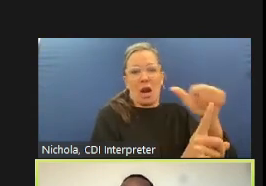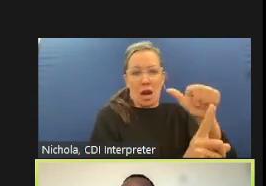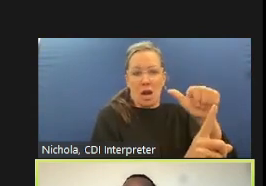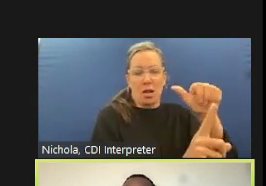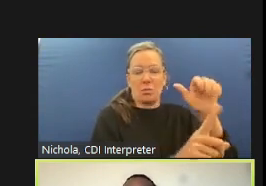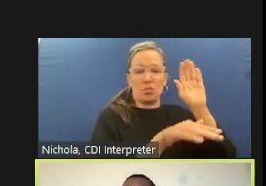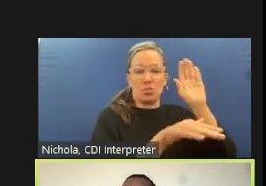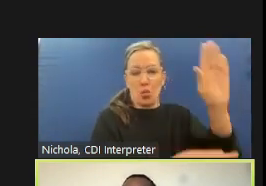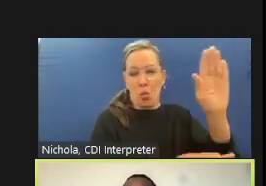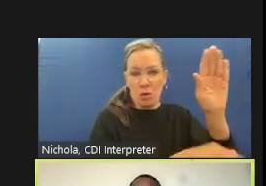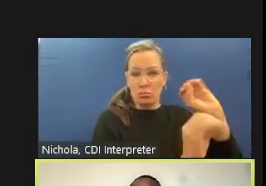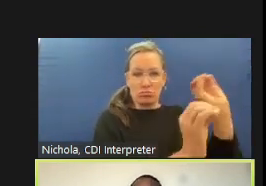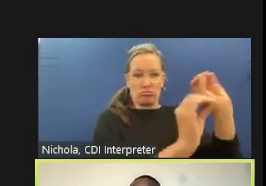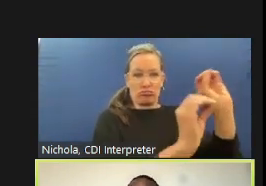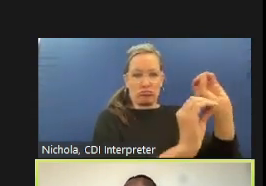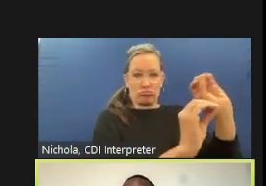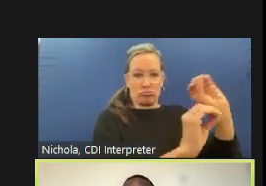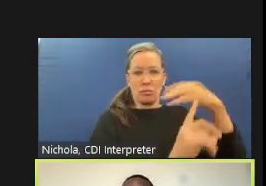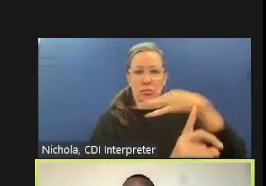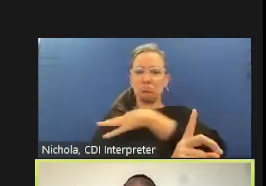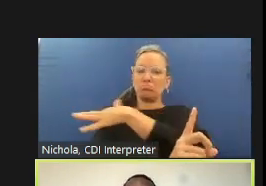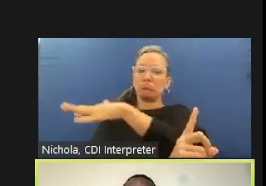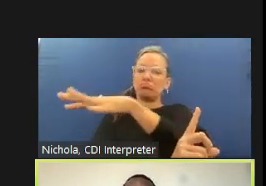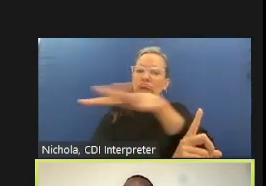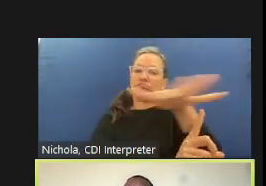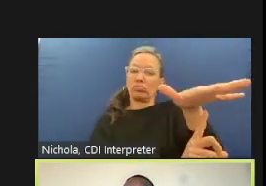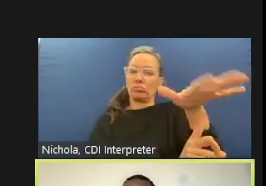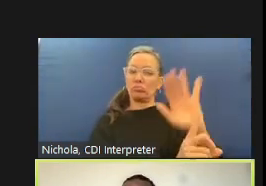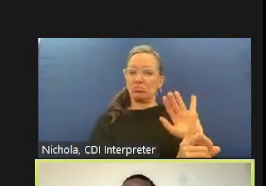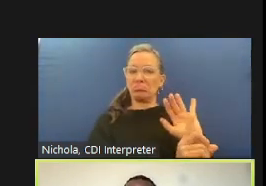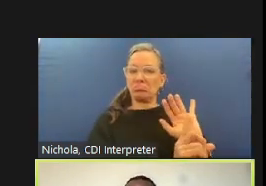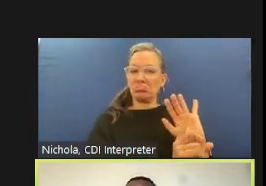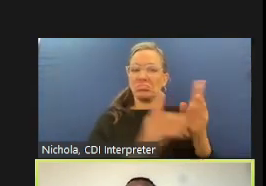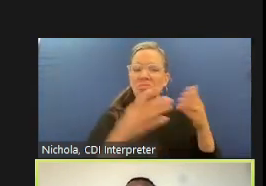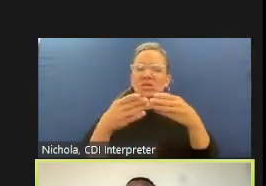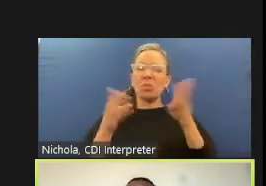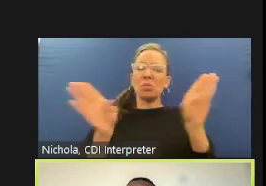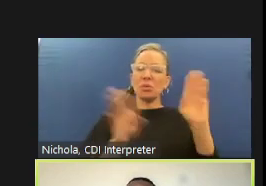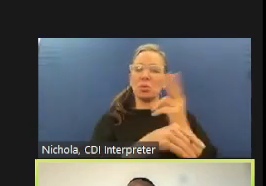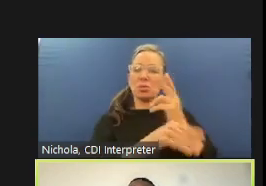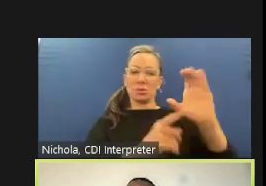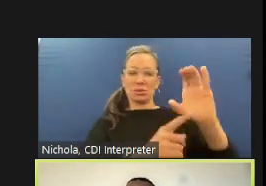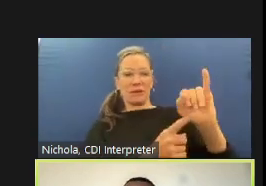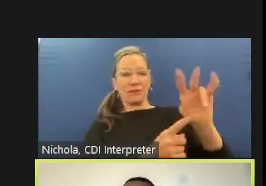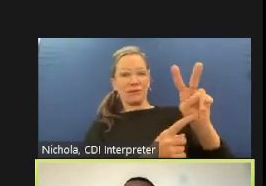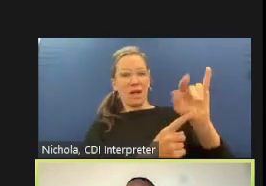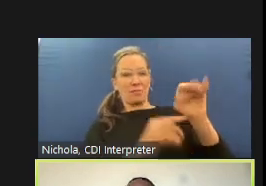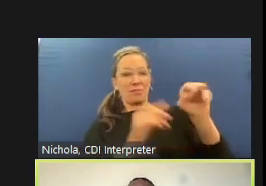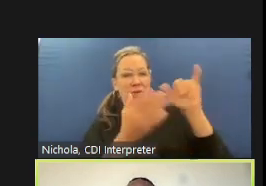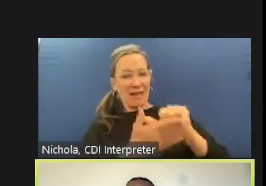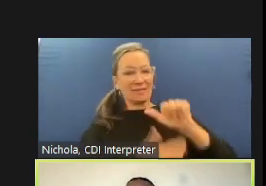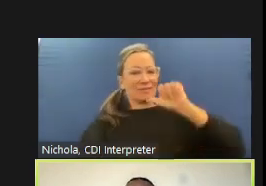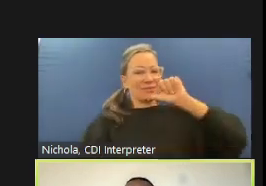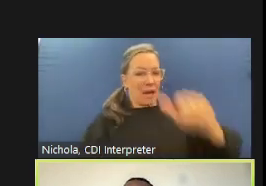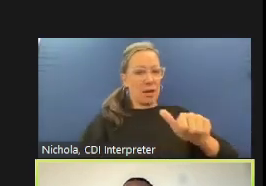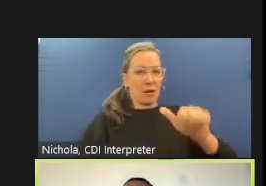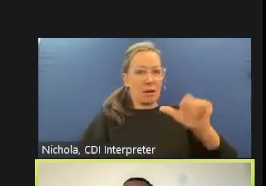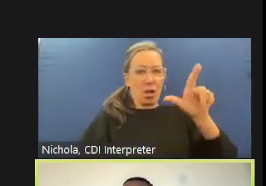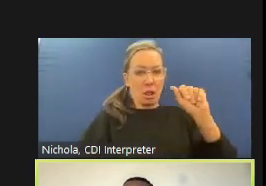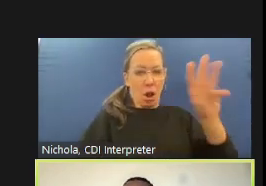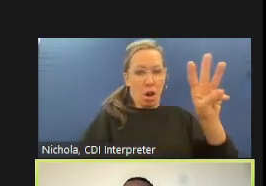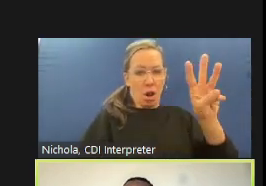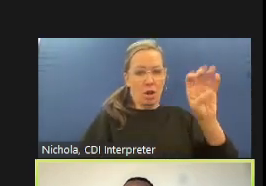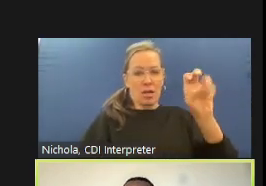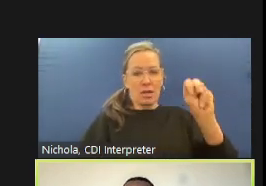but that's the common terminology as we say civilian oversight so the oversight board is composed of civilians not law